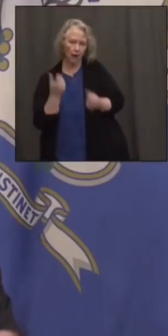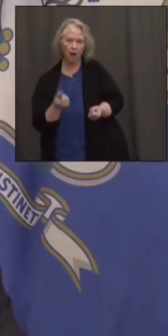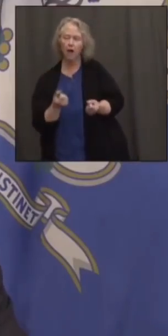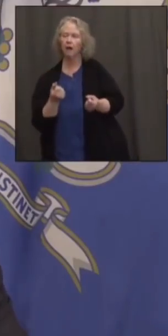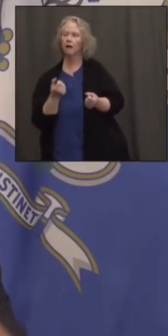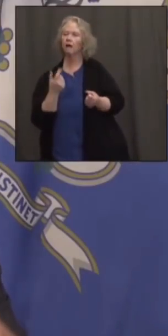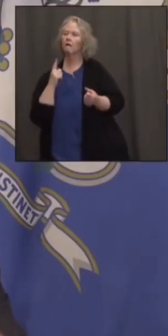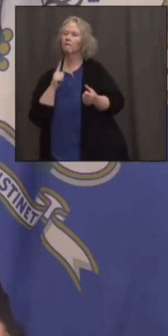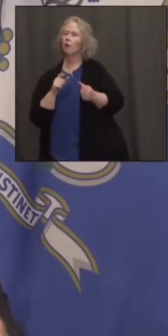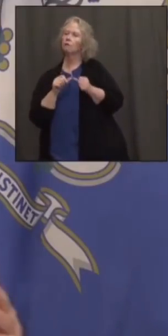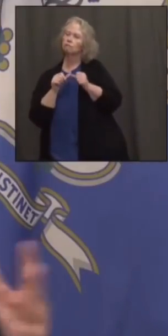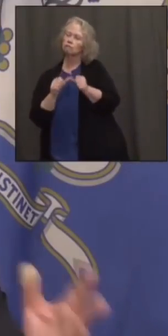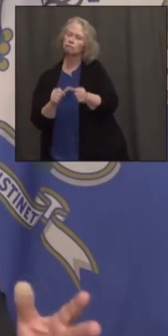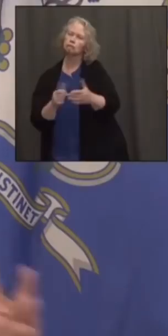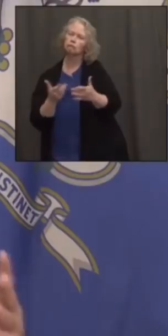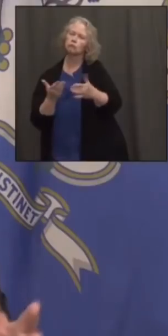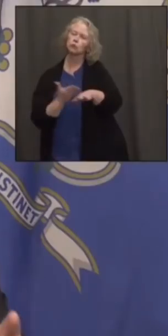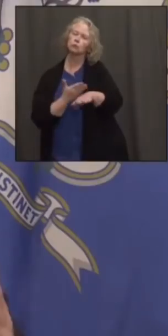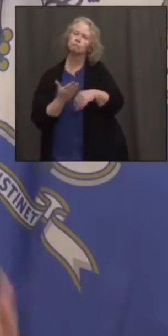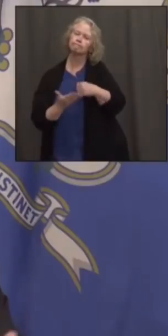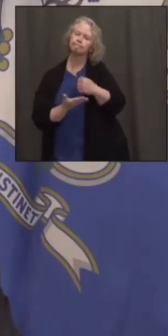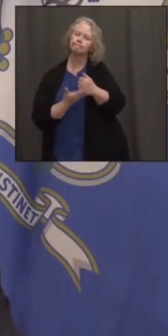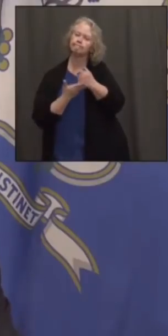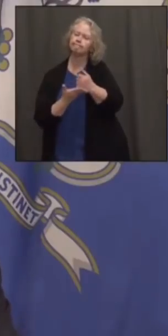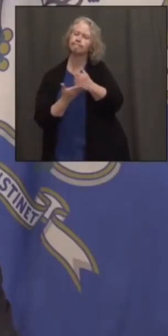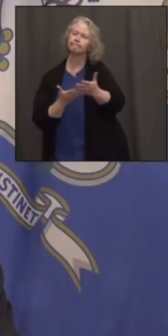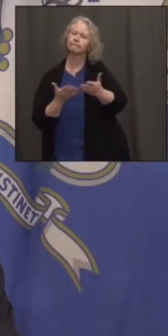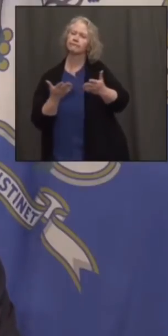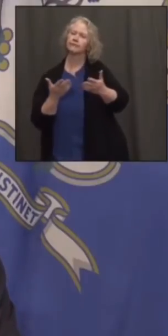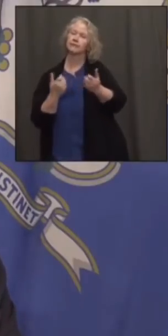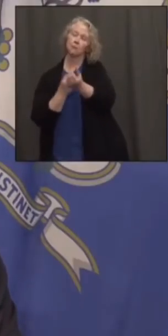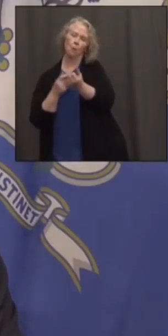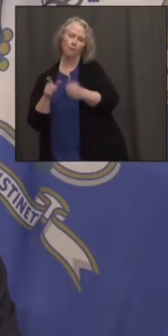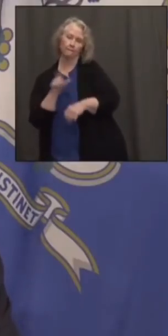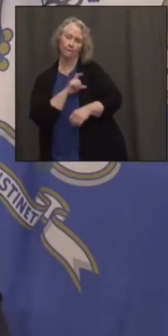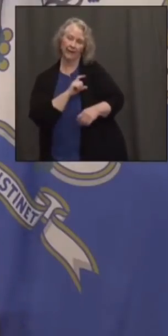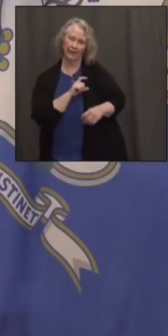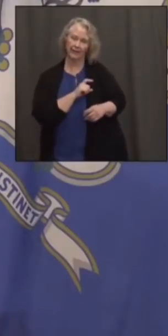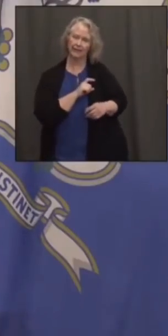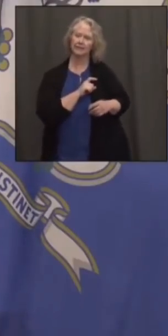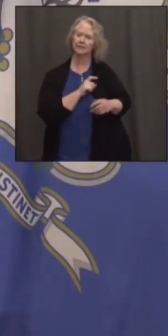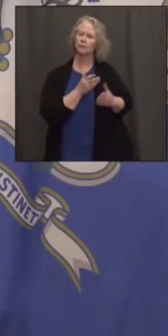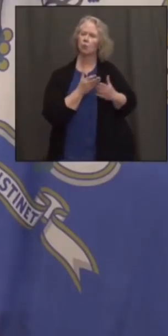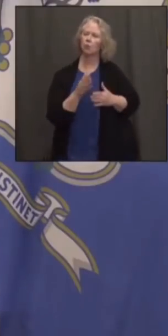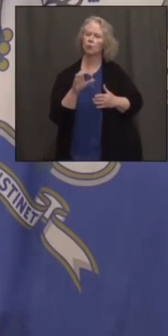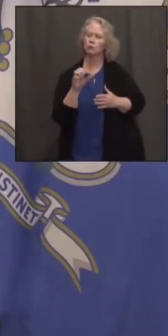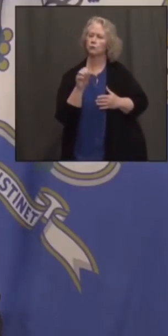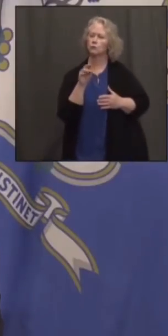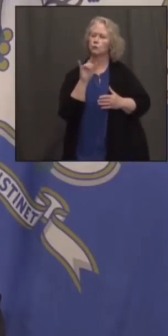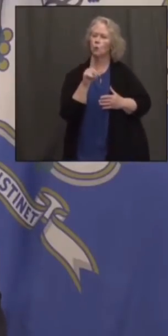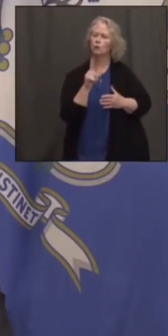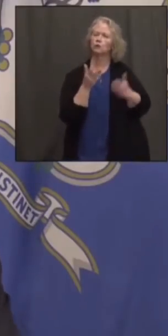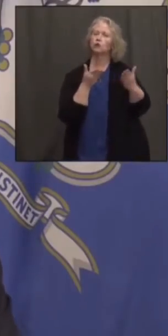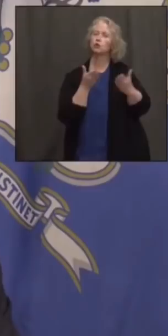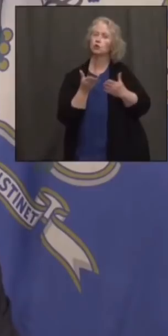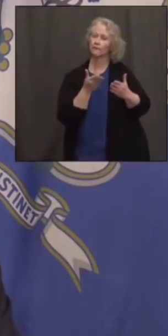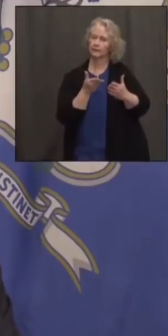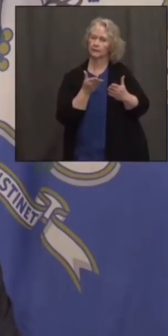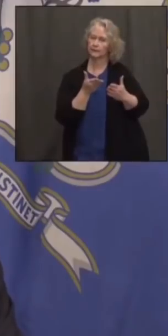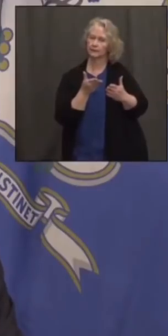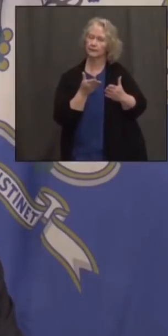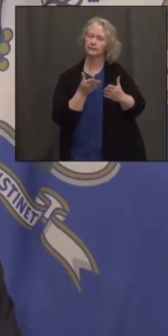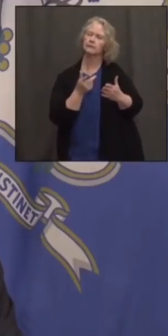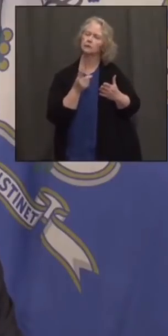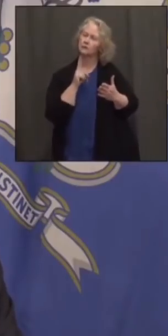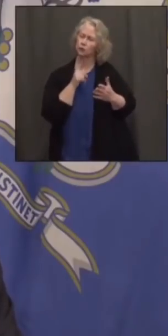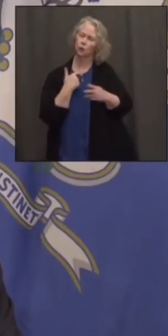longevity, more on ways that we can help support the police with a social service piece of what they got to do to make sure we